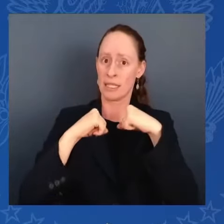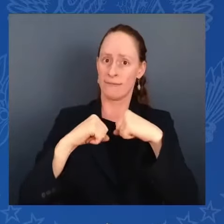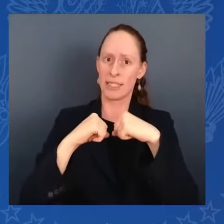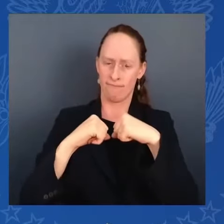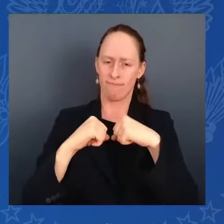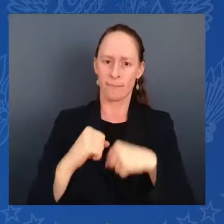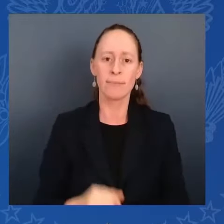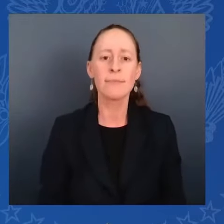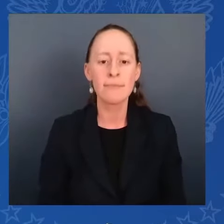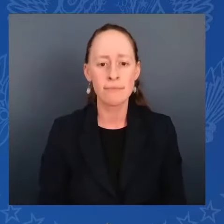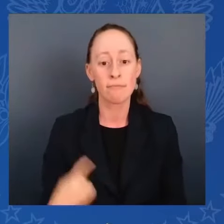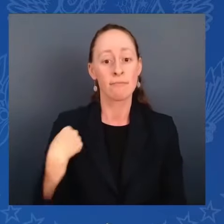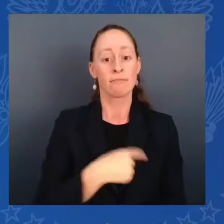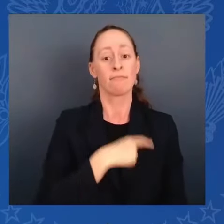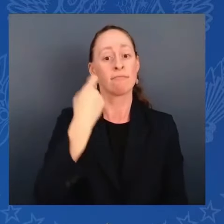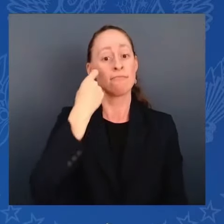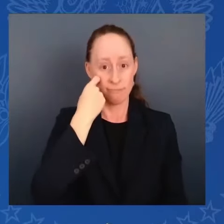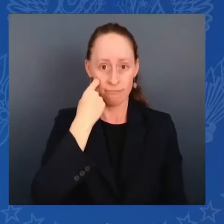years.